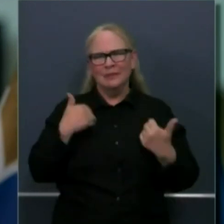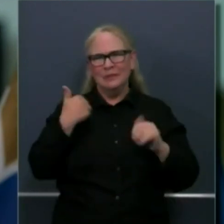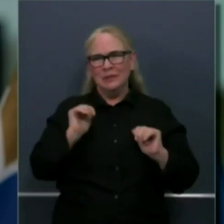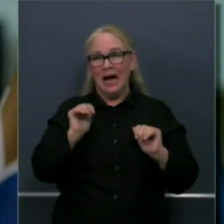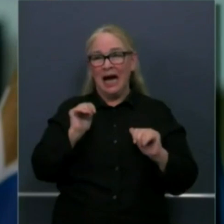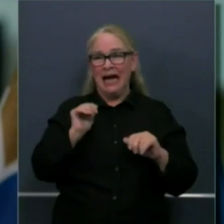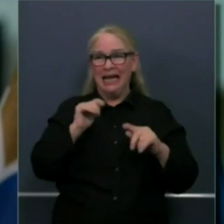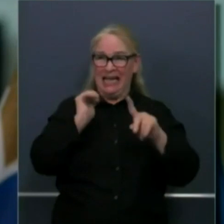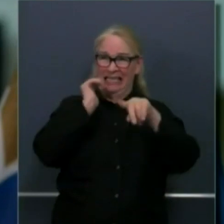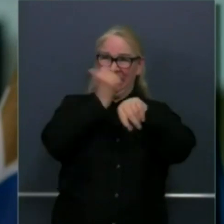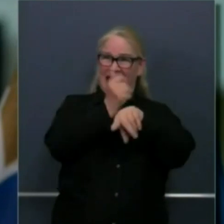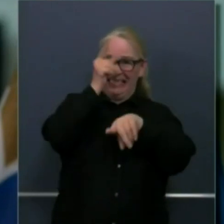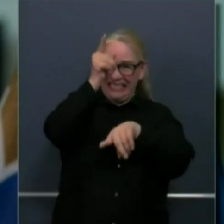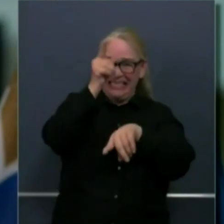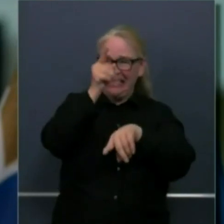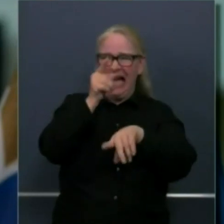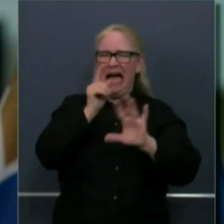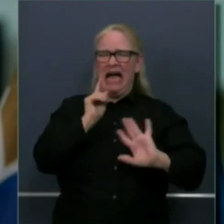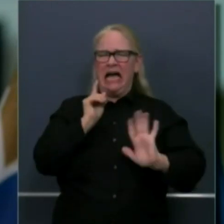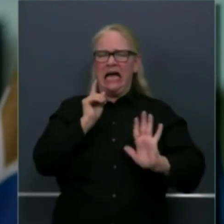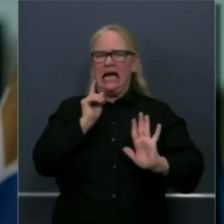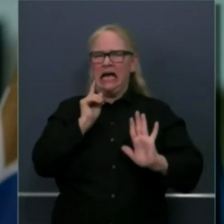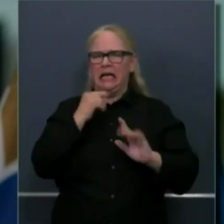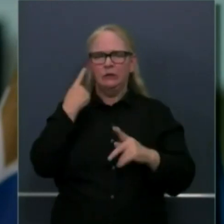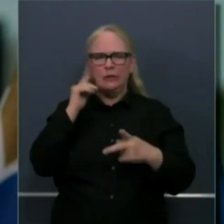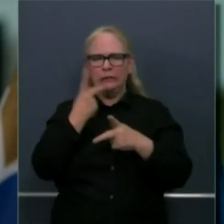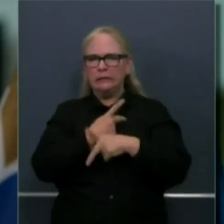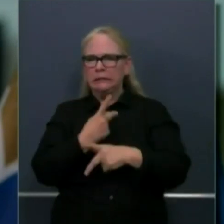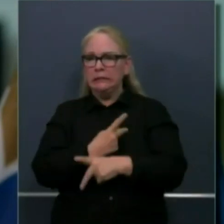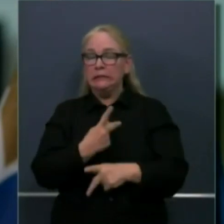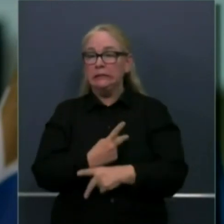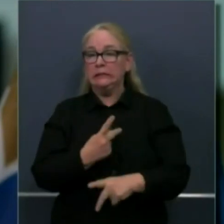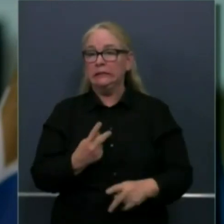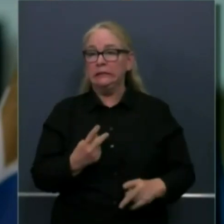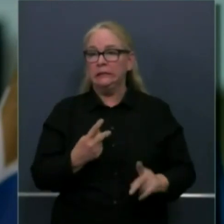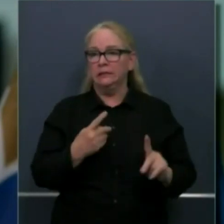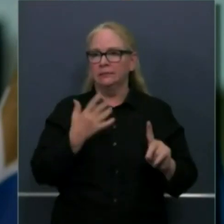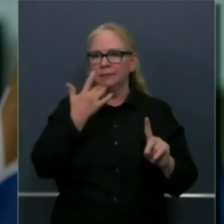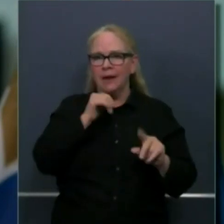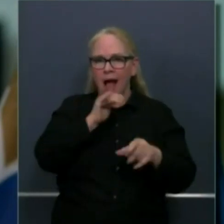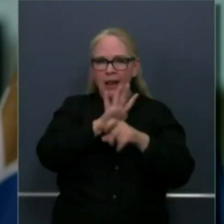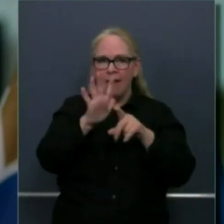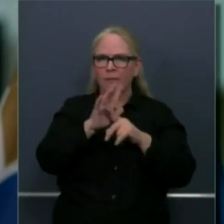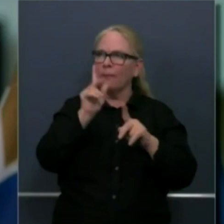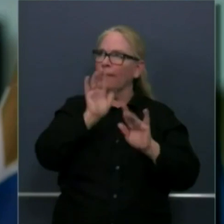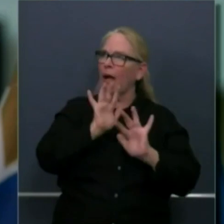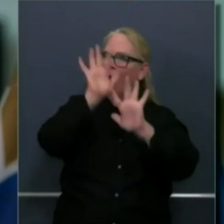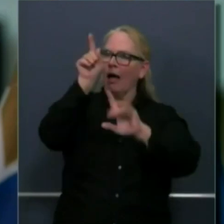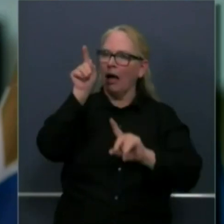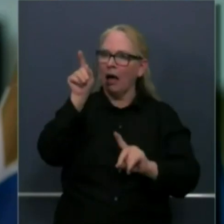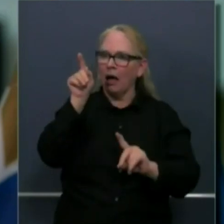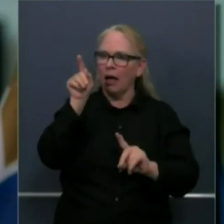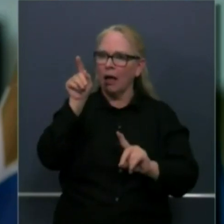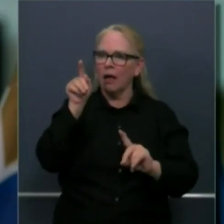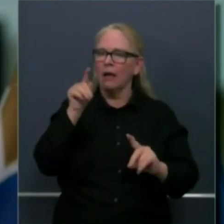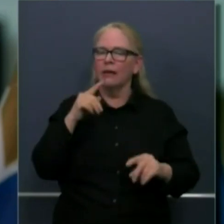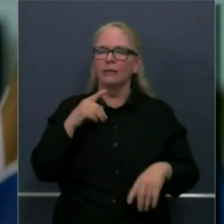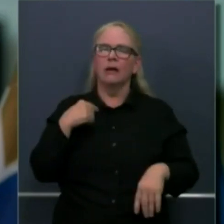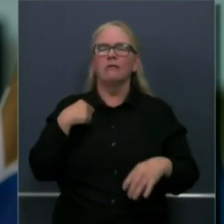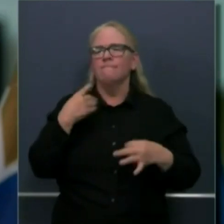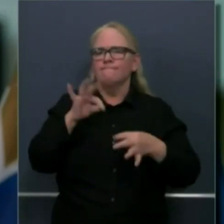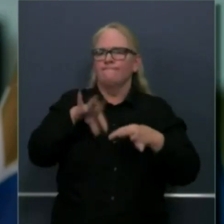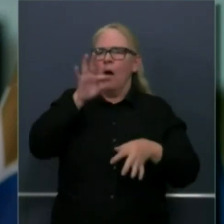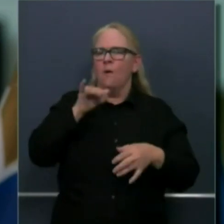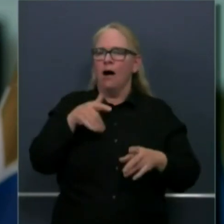sites that have point of tests that are fixed to a particular location but to start to do these roaming tests